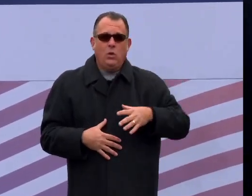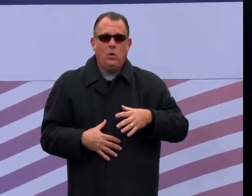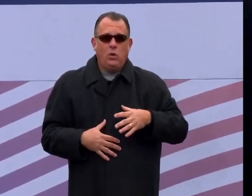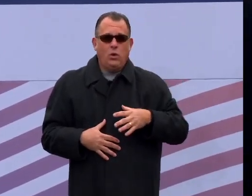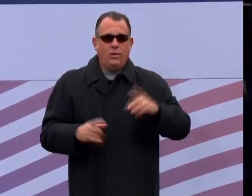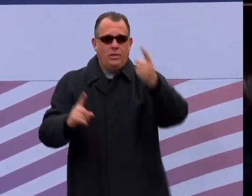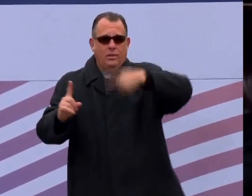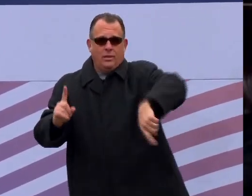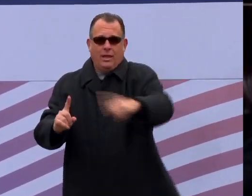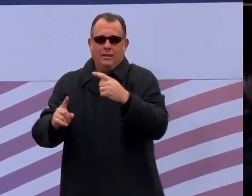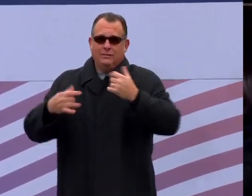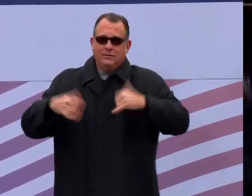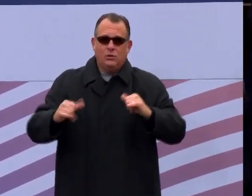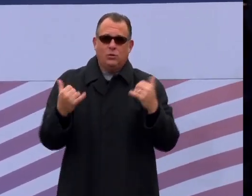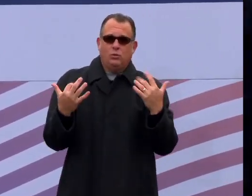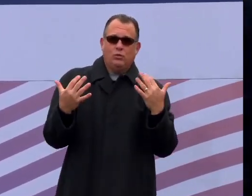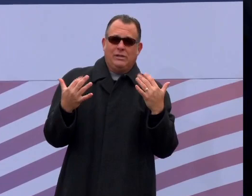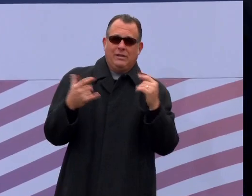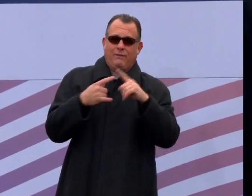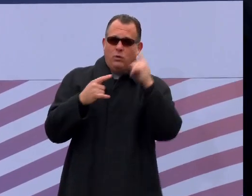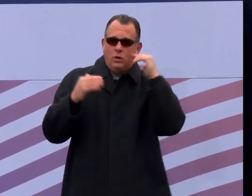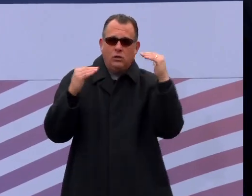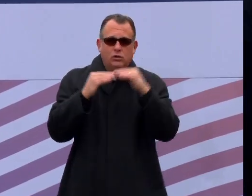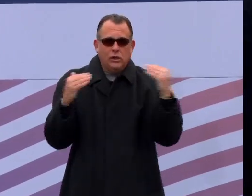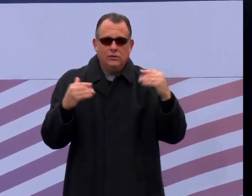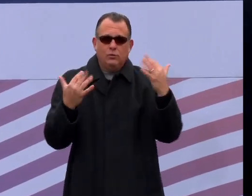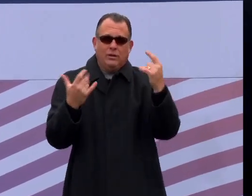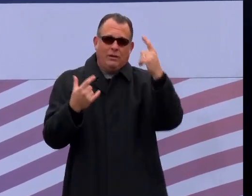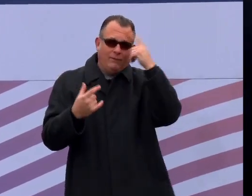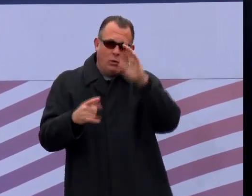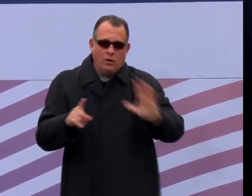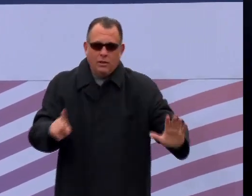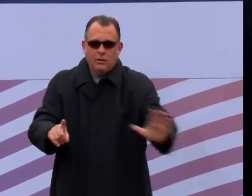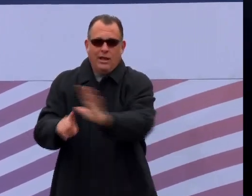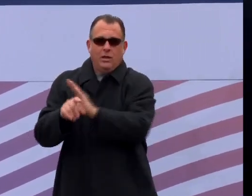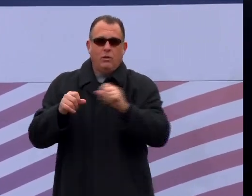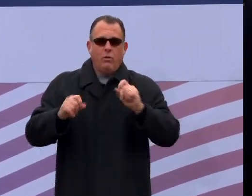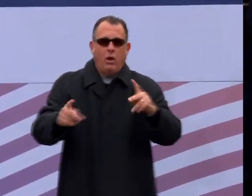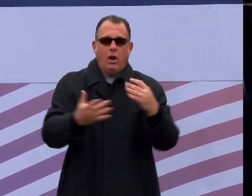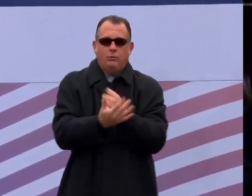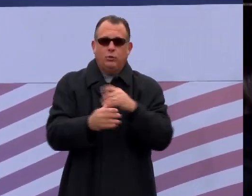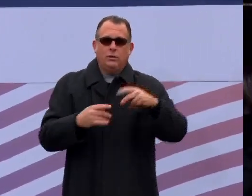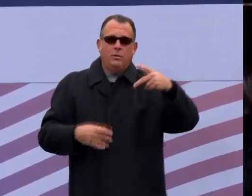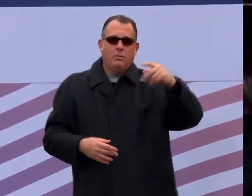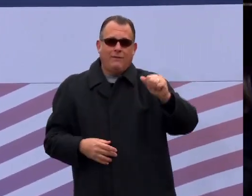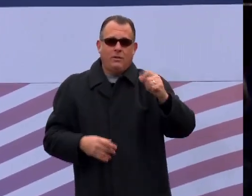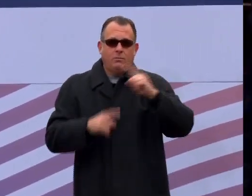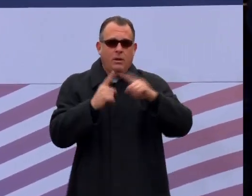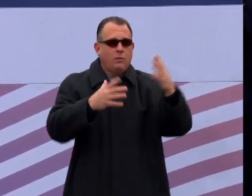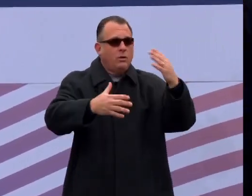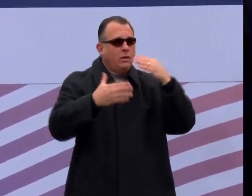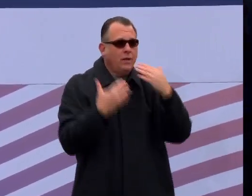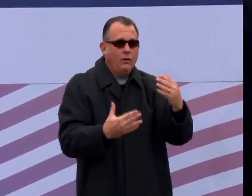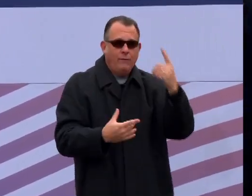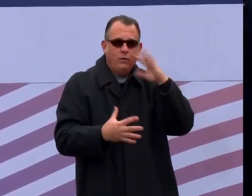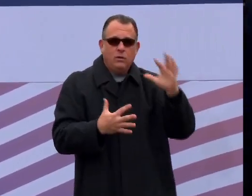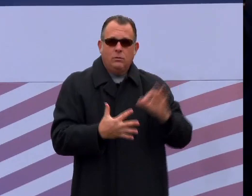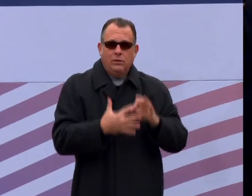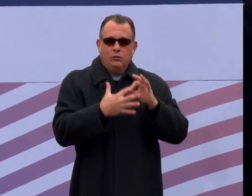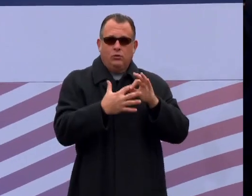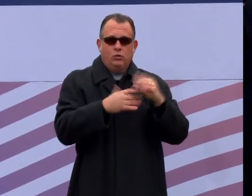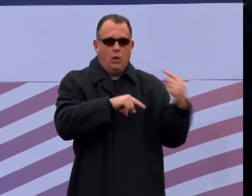justice and opportunity in this great state, I thank you for the privilege of praying a prayer of invocation